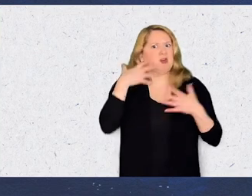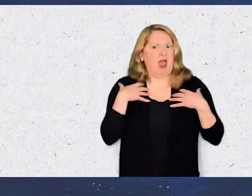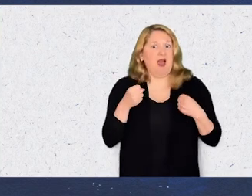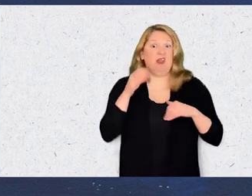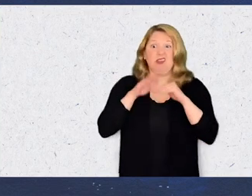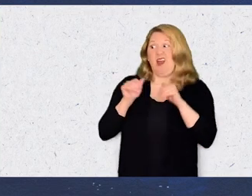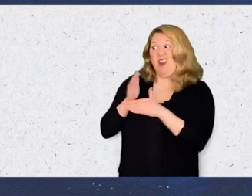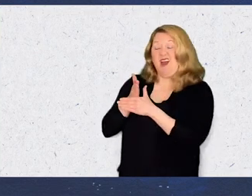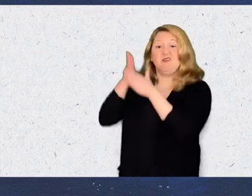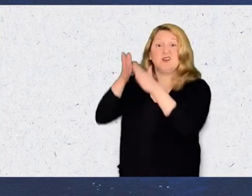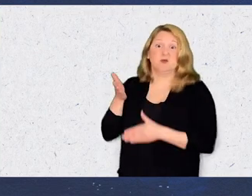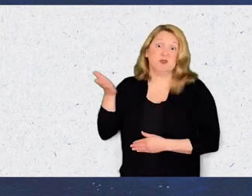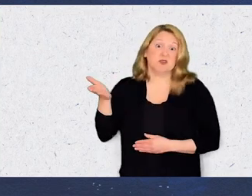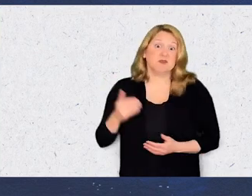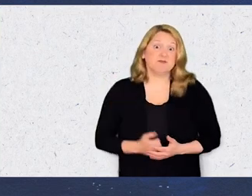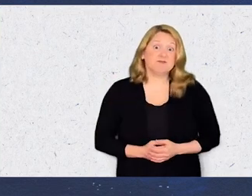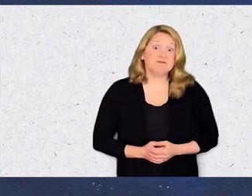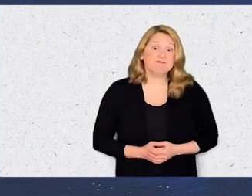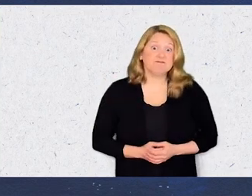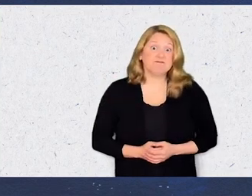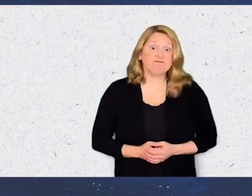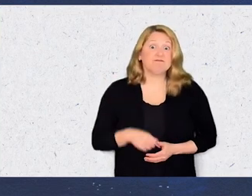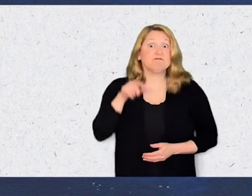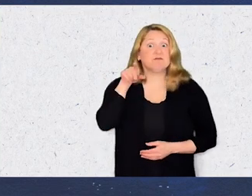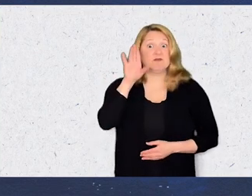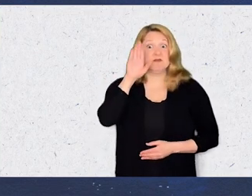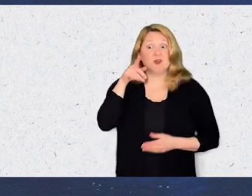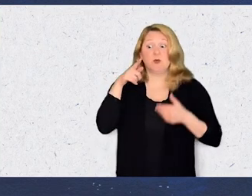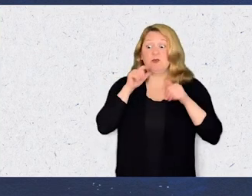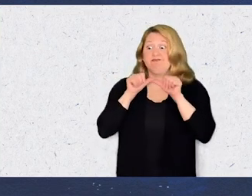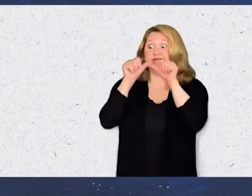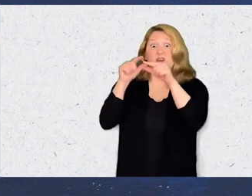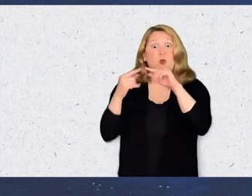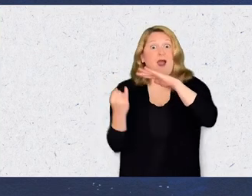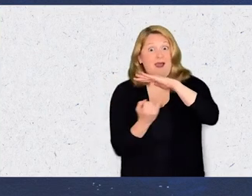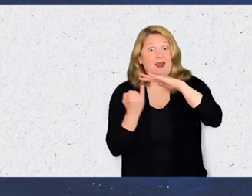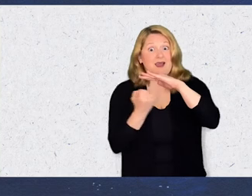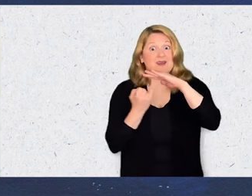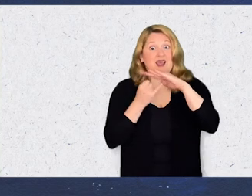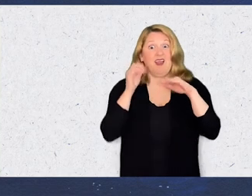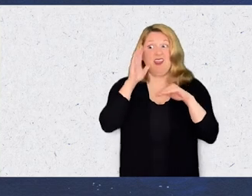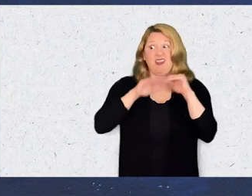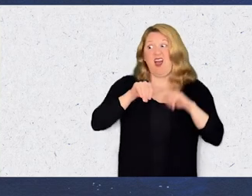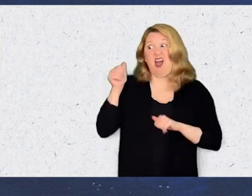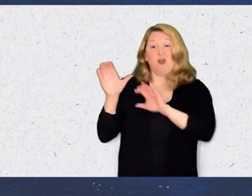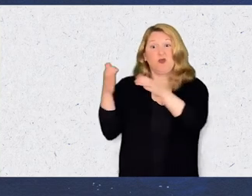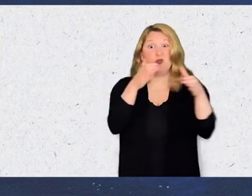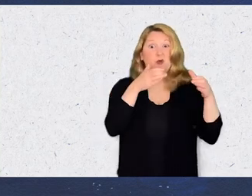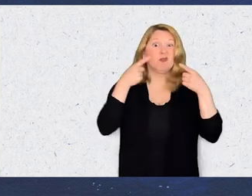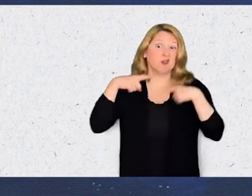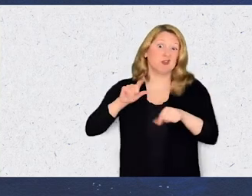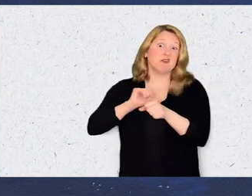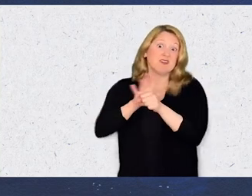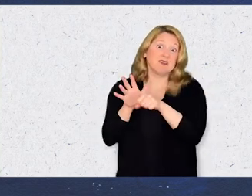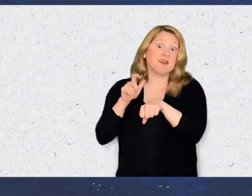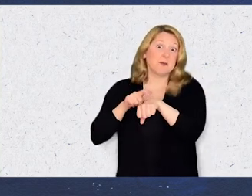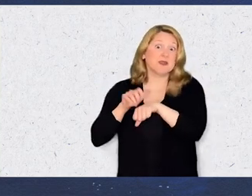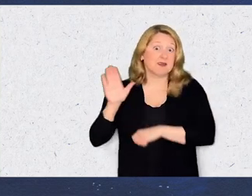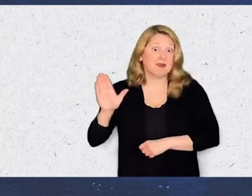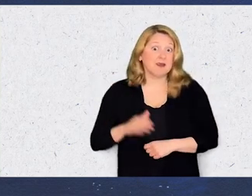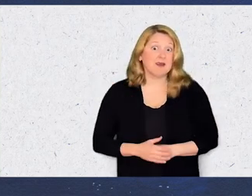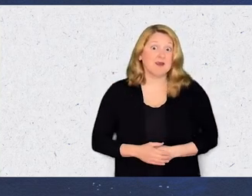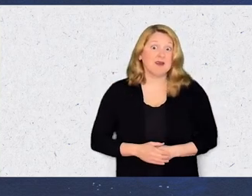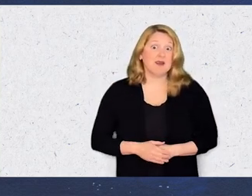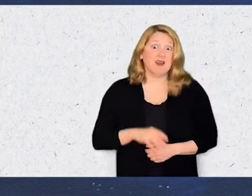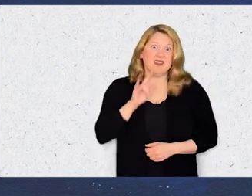mental illness than the average person. And then we have been continually isolated more than any other group during